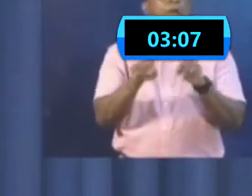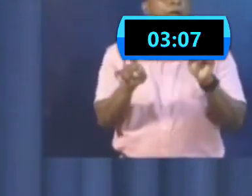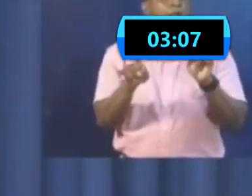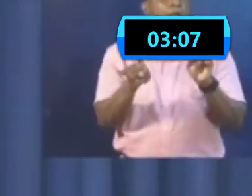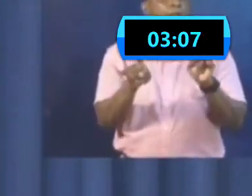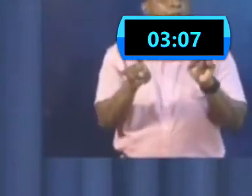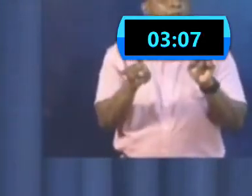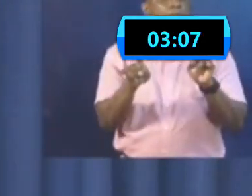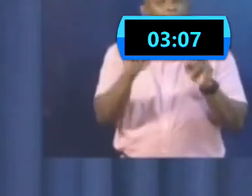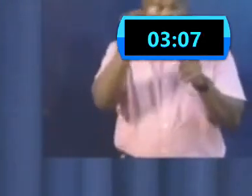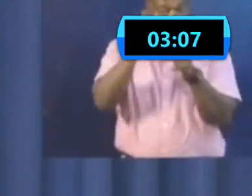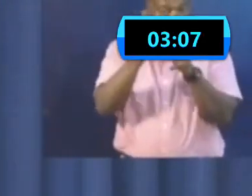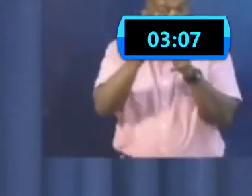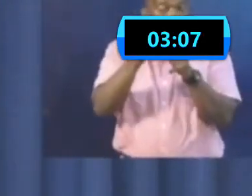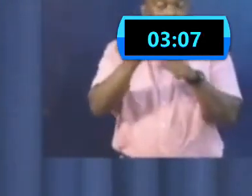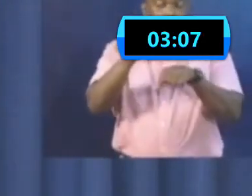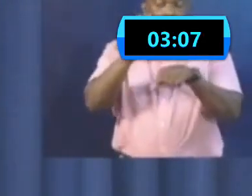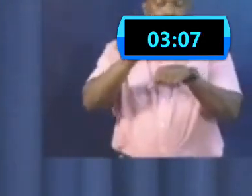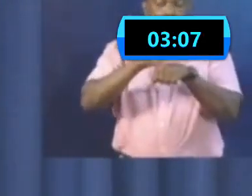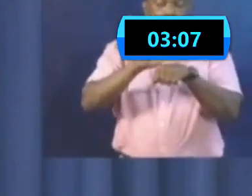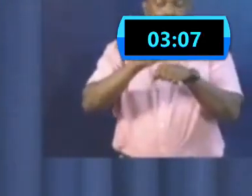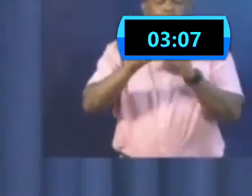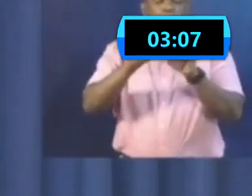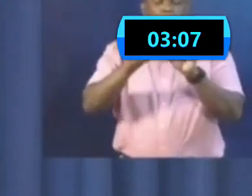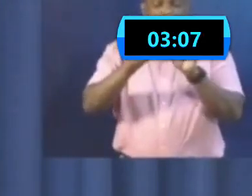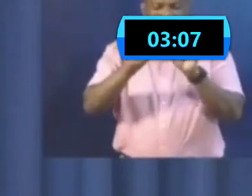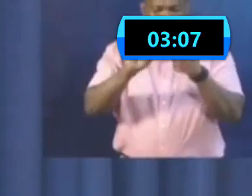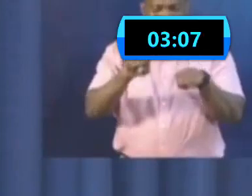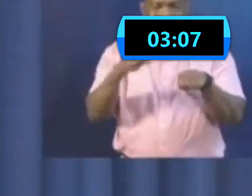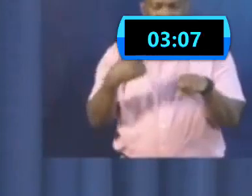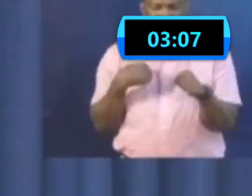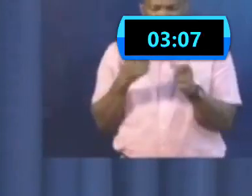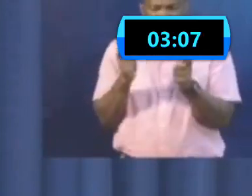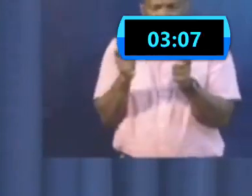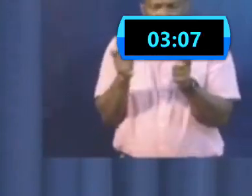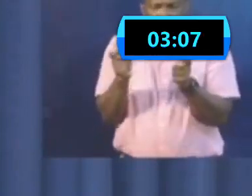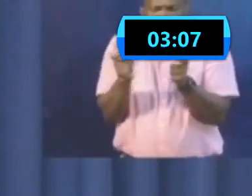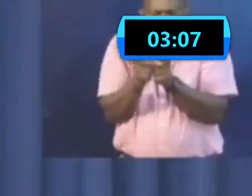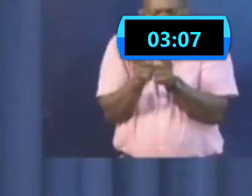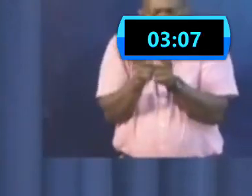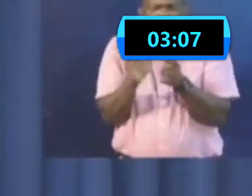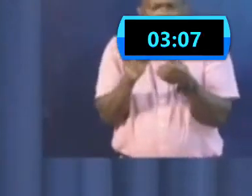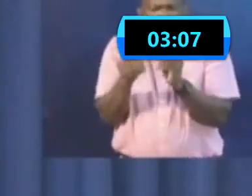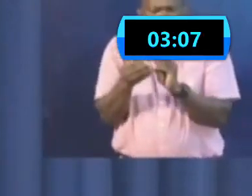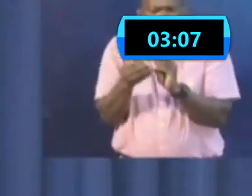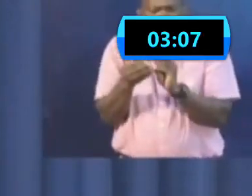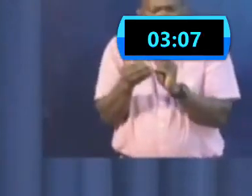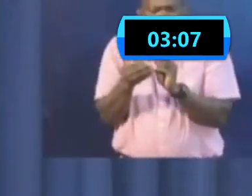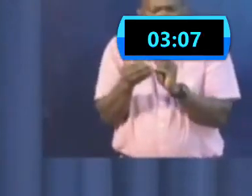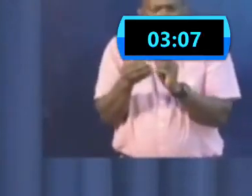and broadcasting it to the congregation. We are